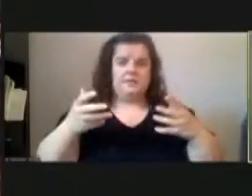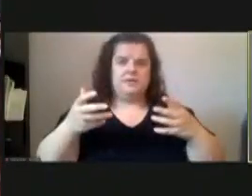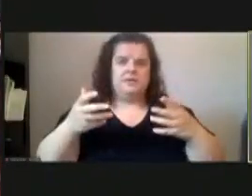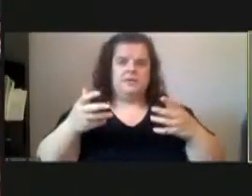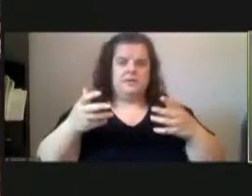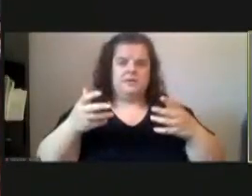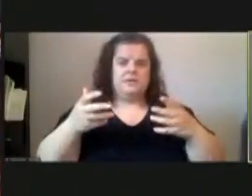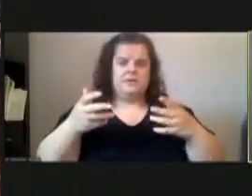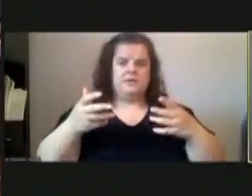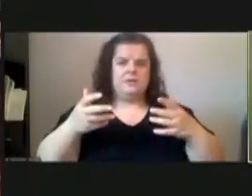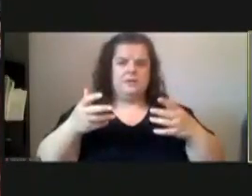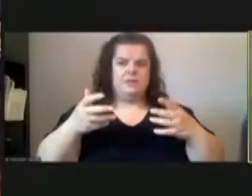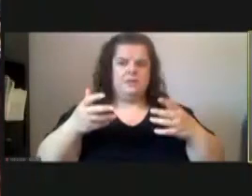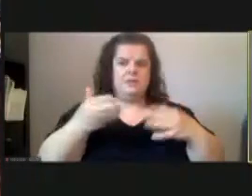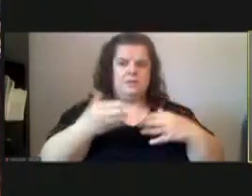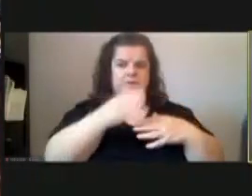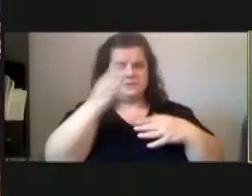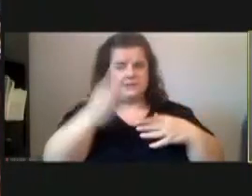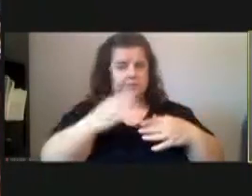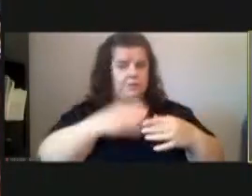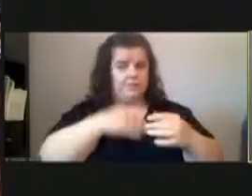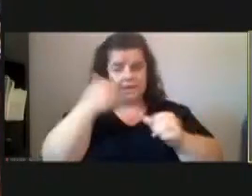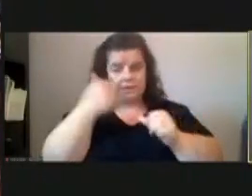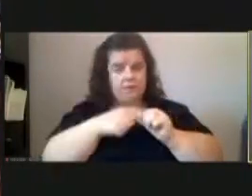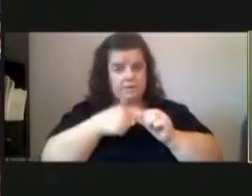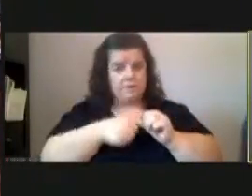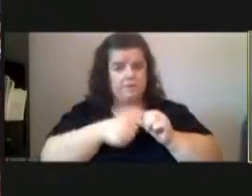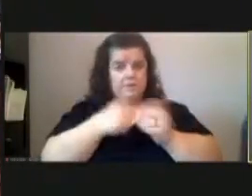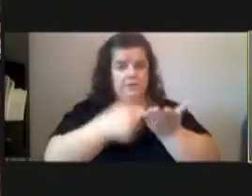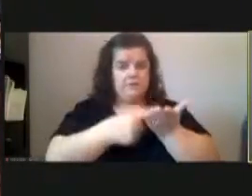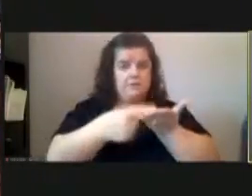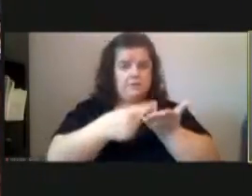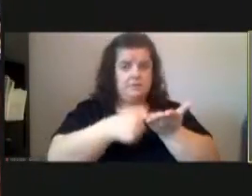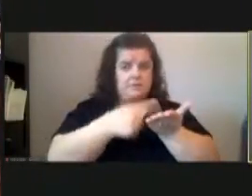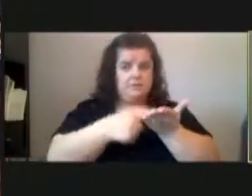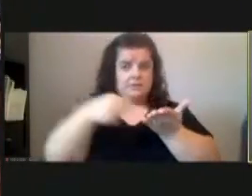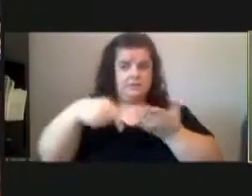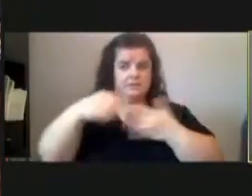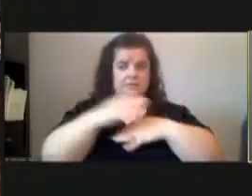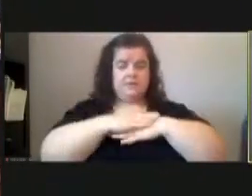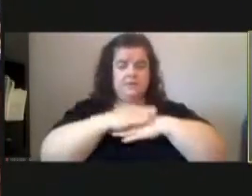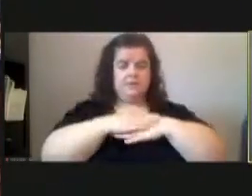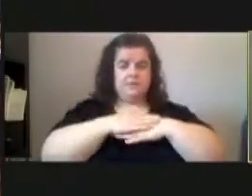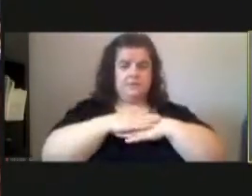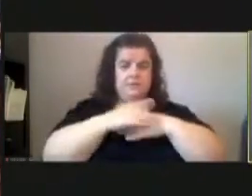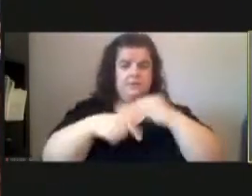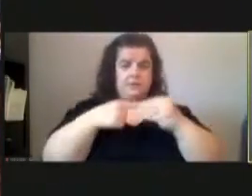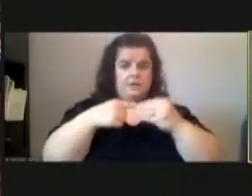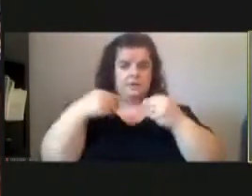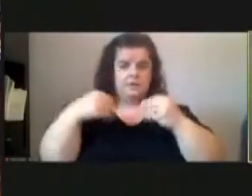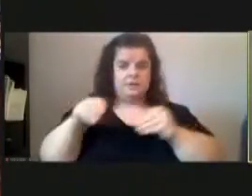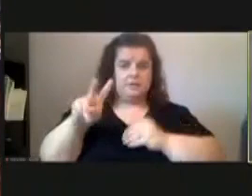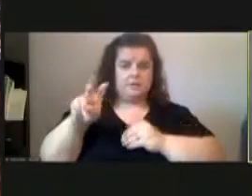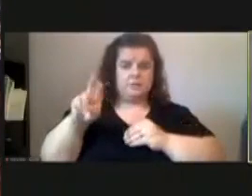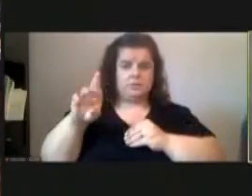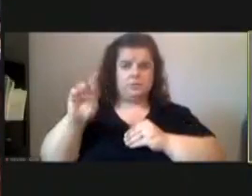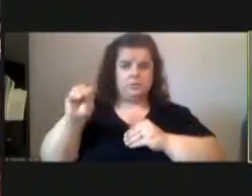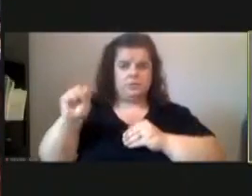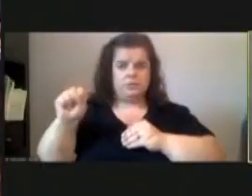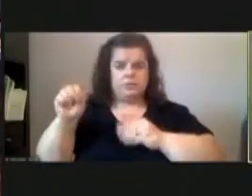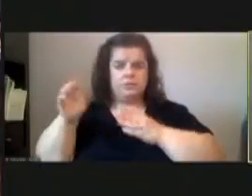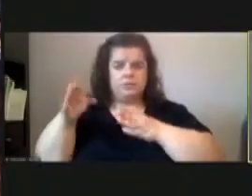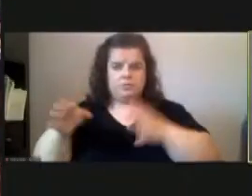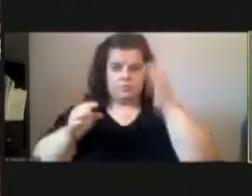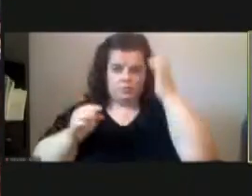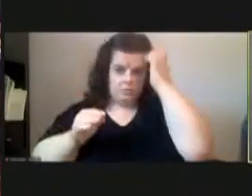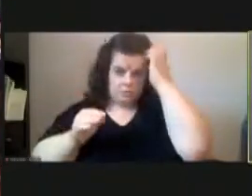there was never in my recollection a discussion at this table about selling 200 cross street um so there